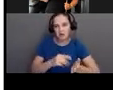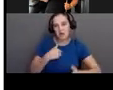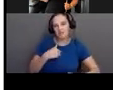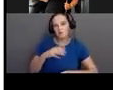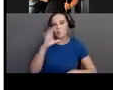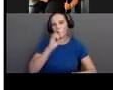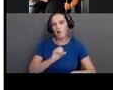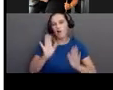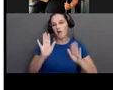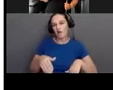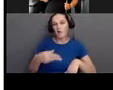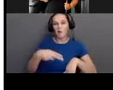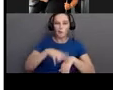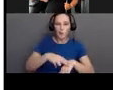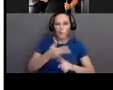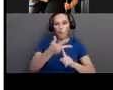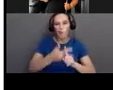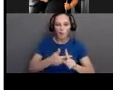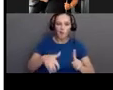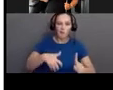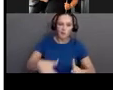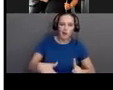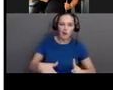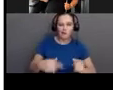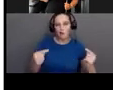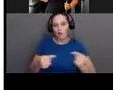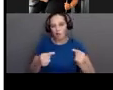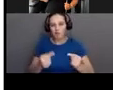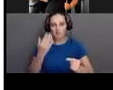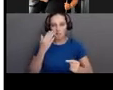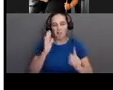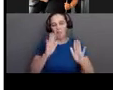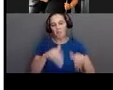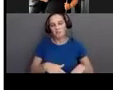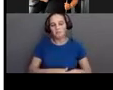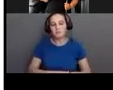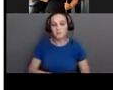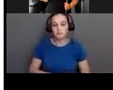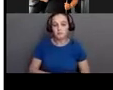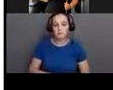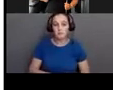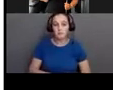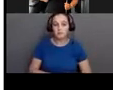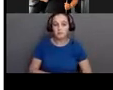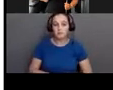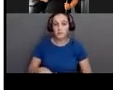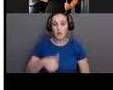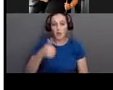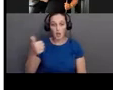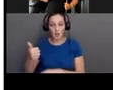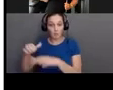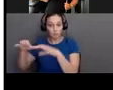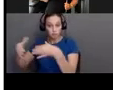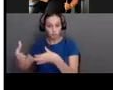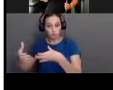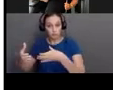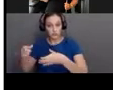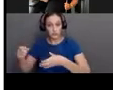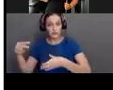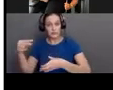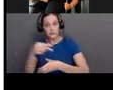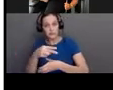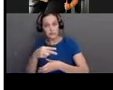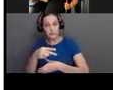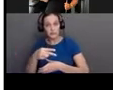pregnancy aches and pains. There are other populations who CMD is really important for, people who might get